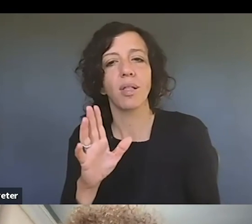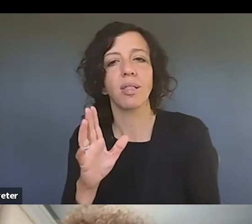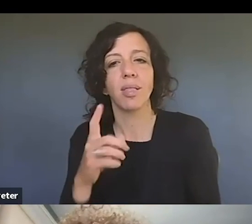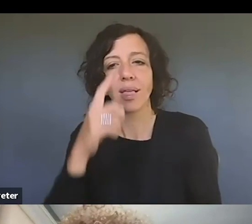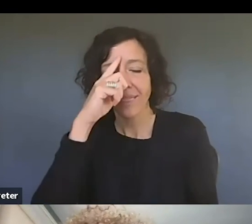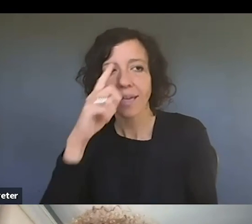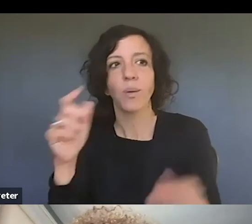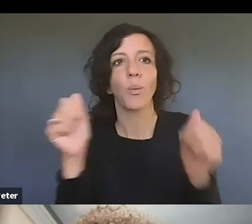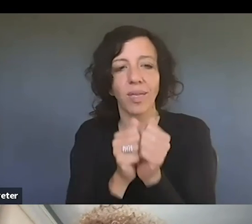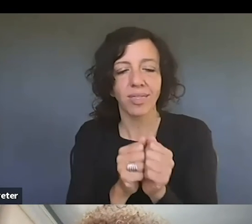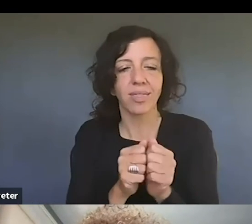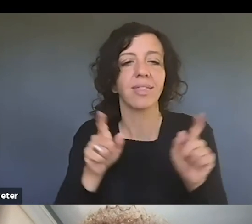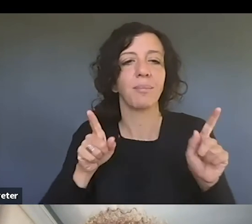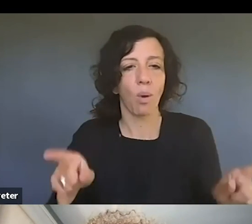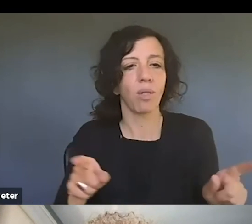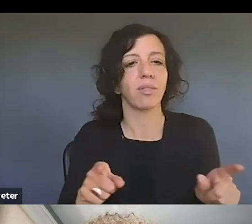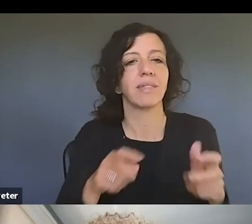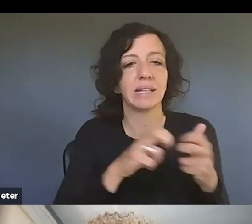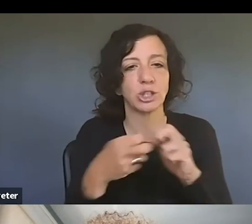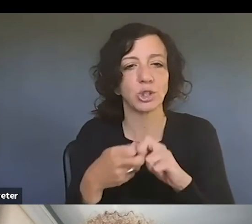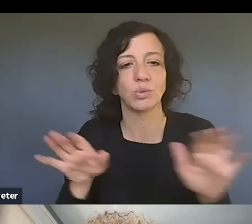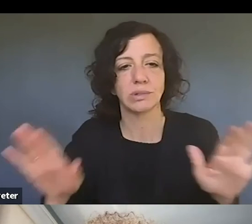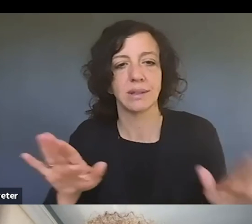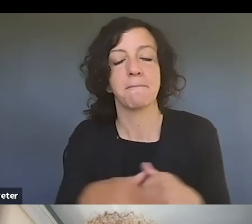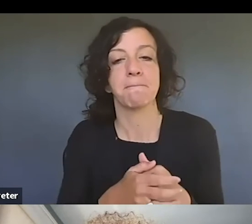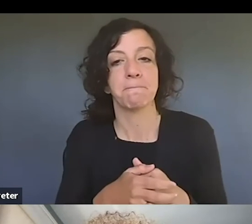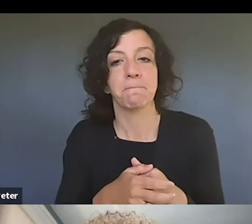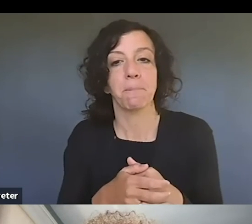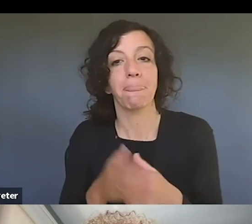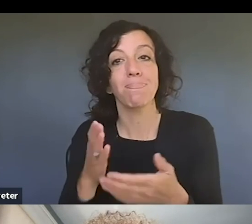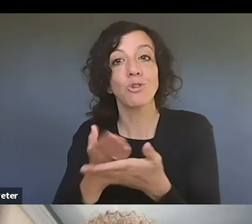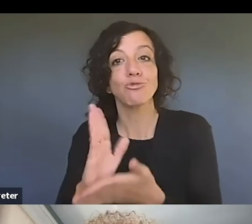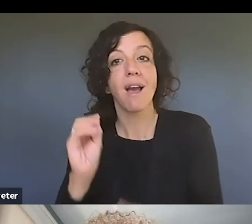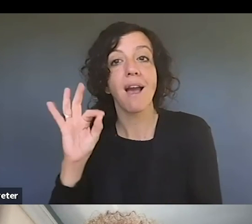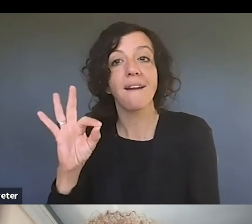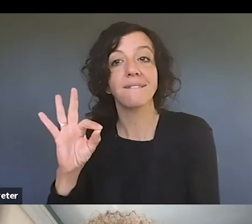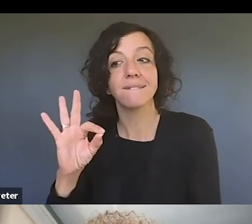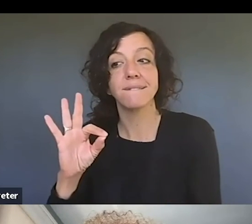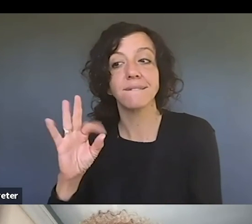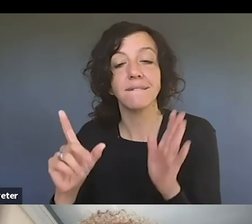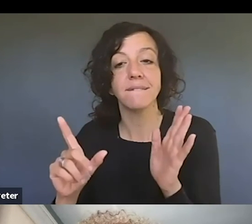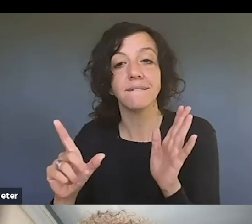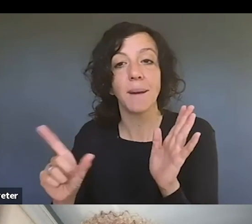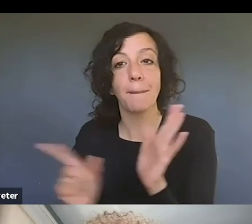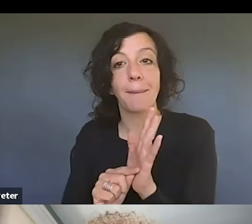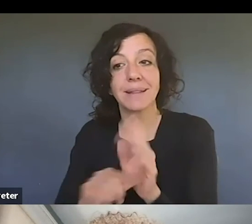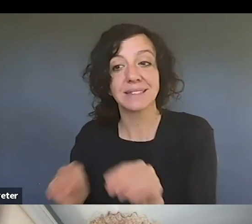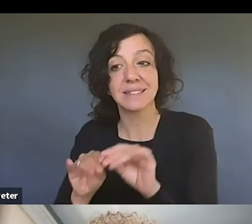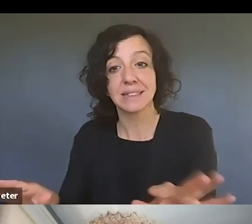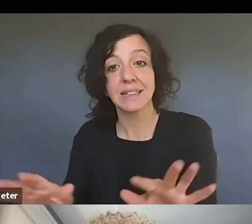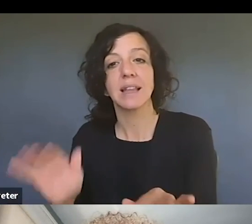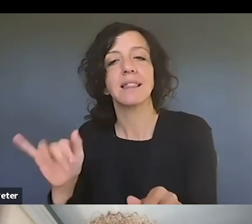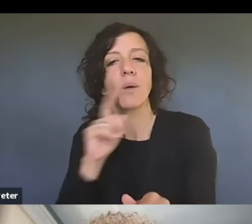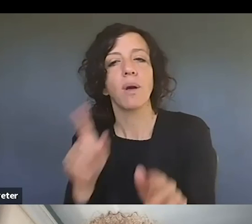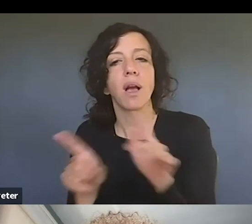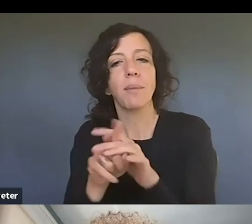with copyright issues. Um, and right of publicity arises. If you're talking